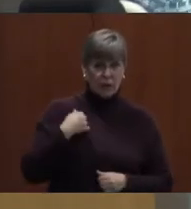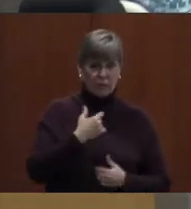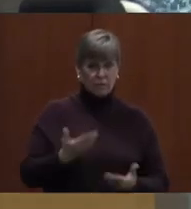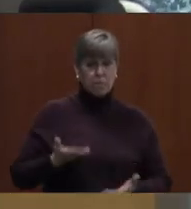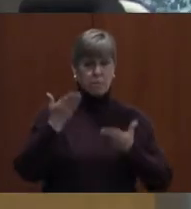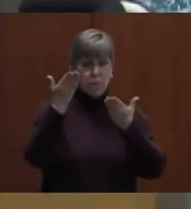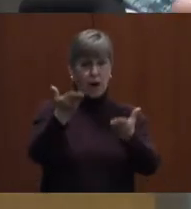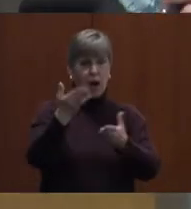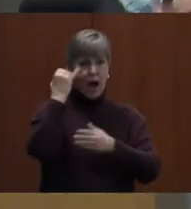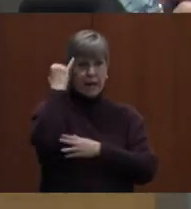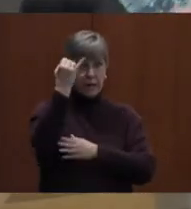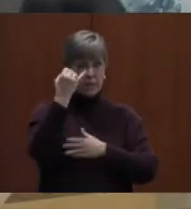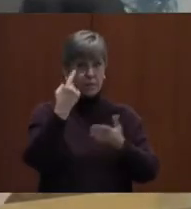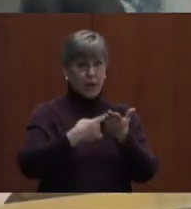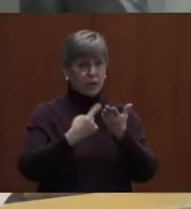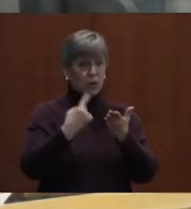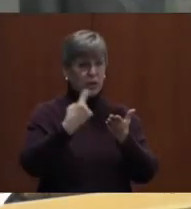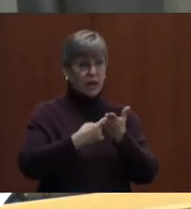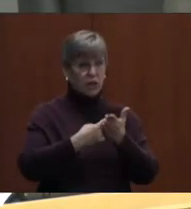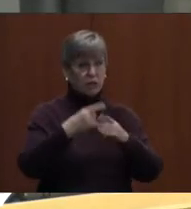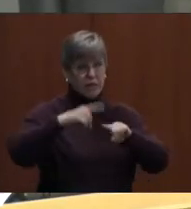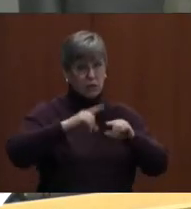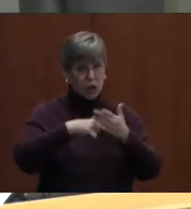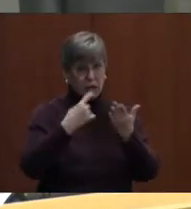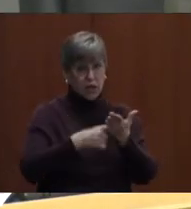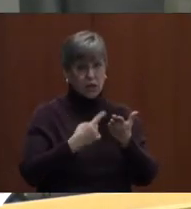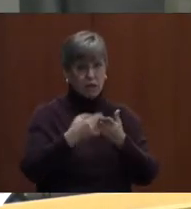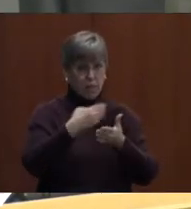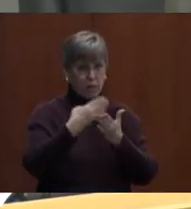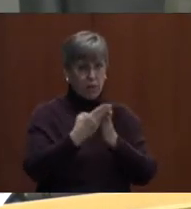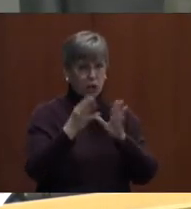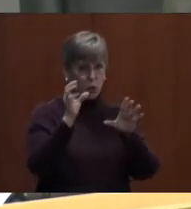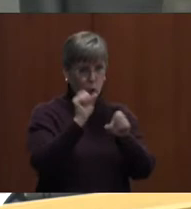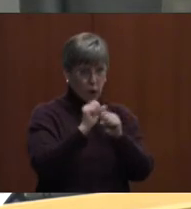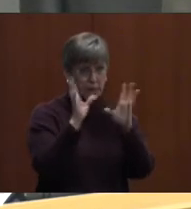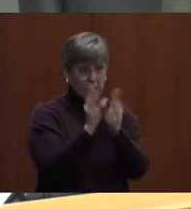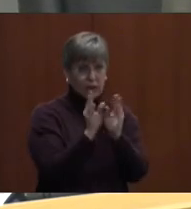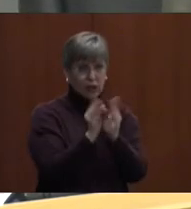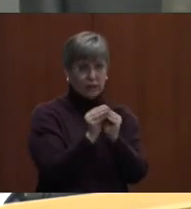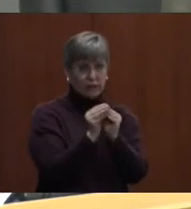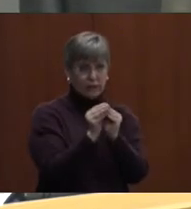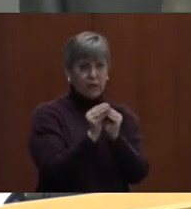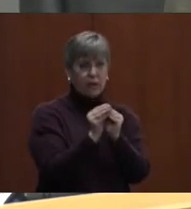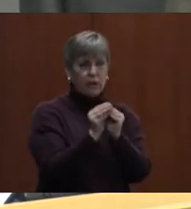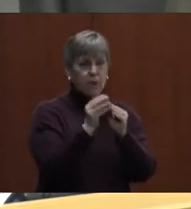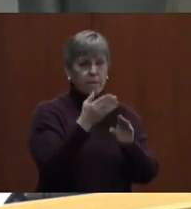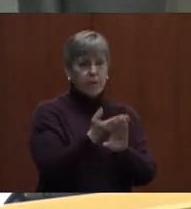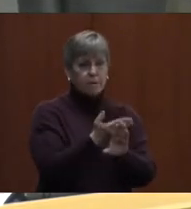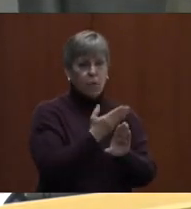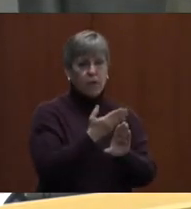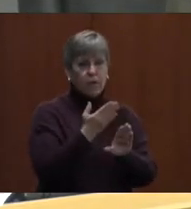ideas based on our discussion during the budget work session and during the last Board meeting.